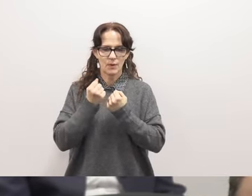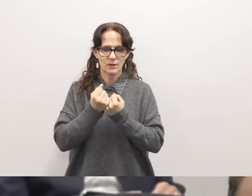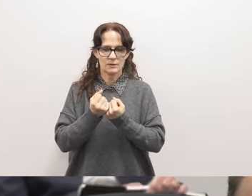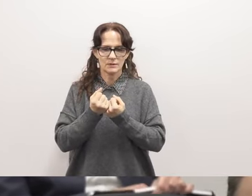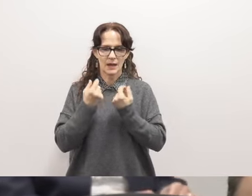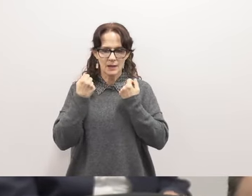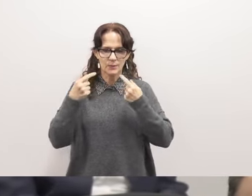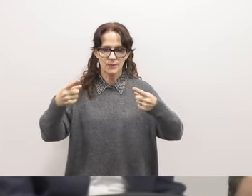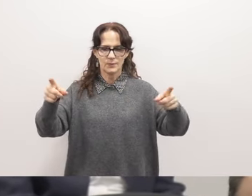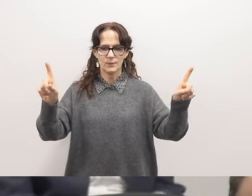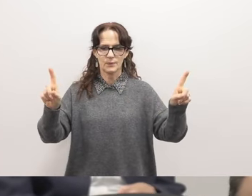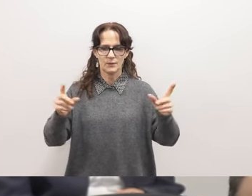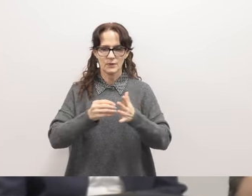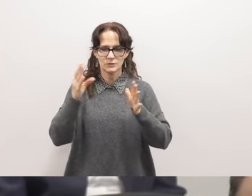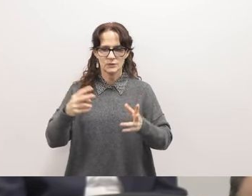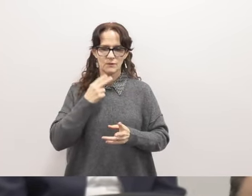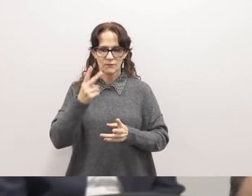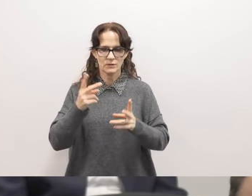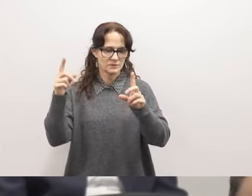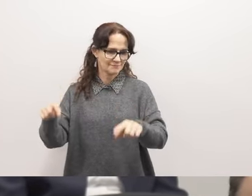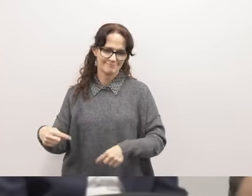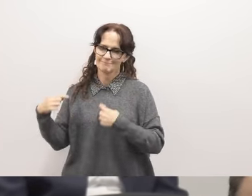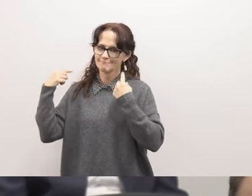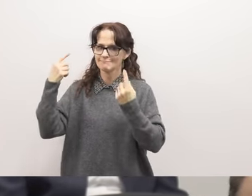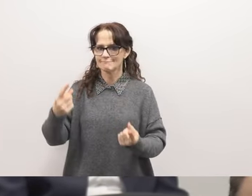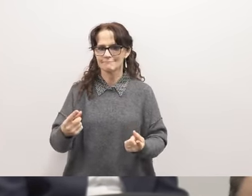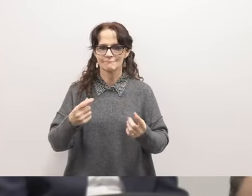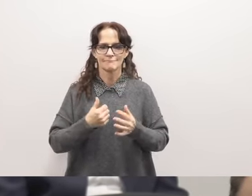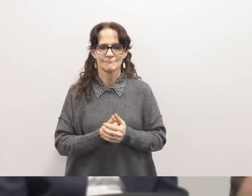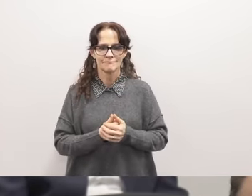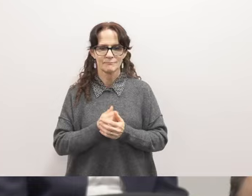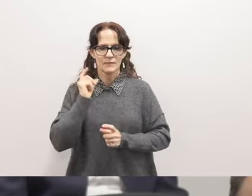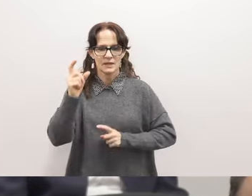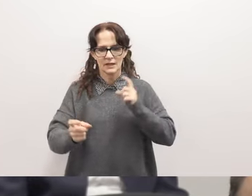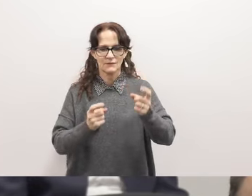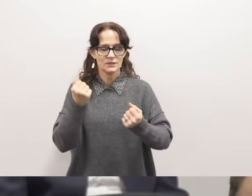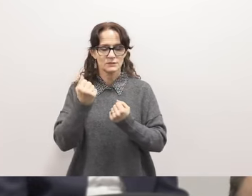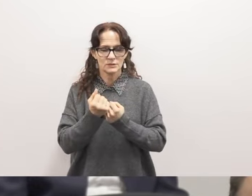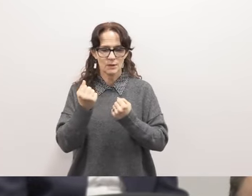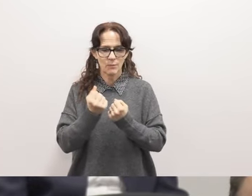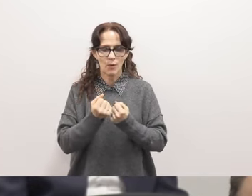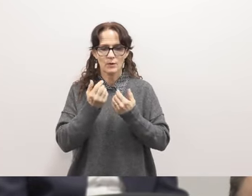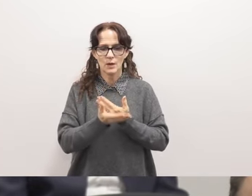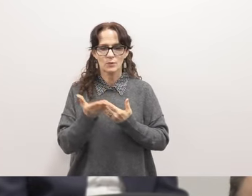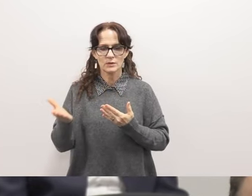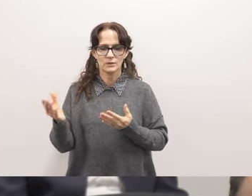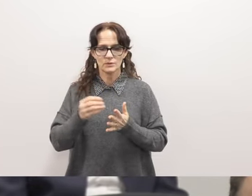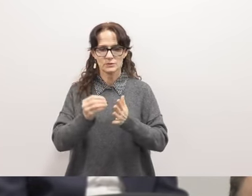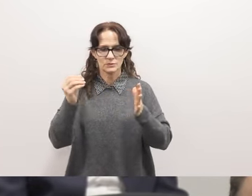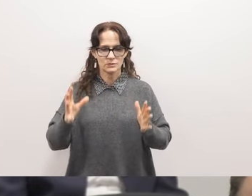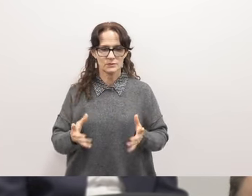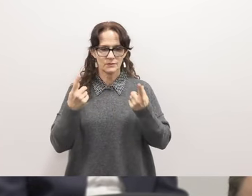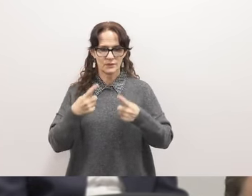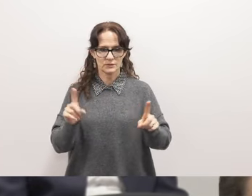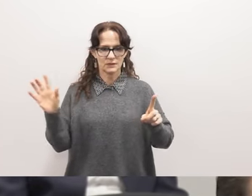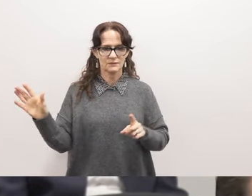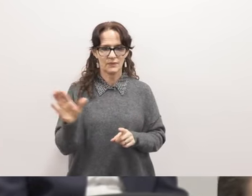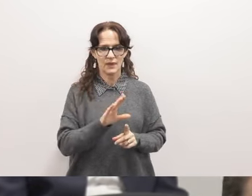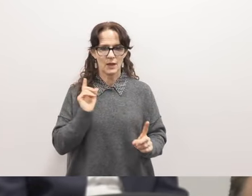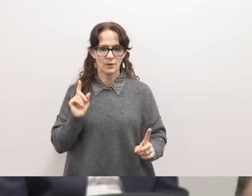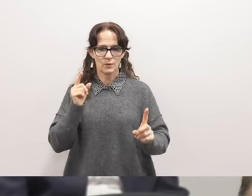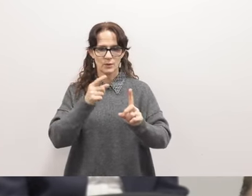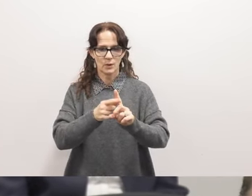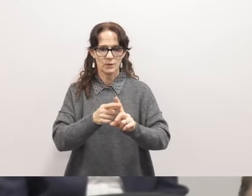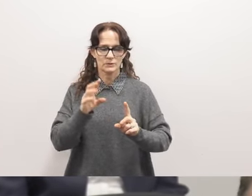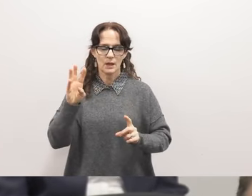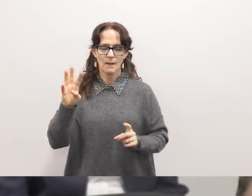voices more now than ever before providing support and resources to students to achieve their goals is one of